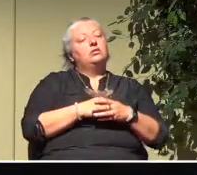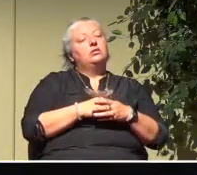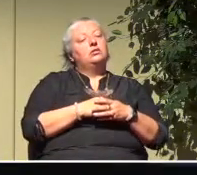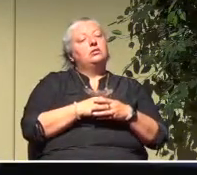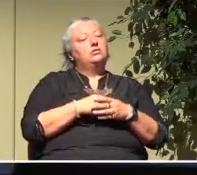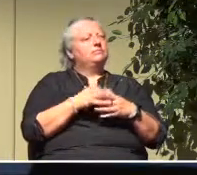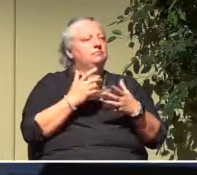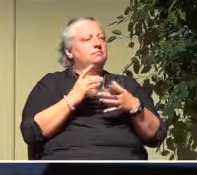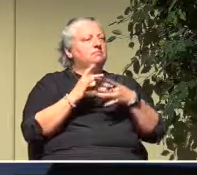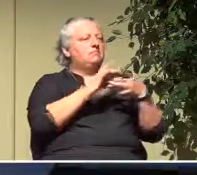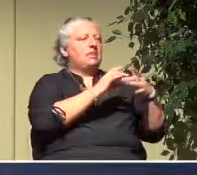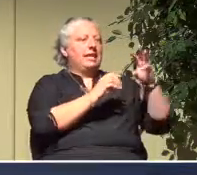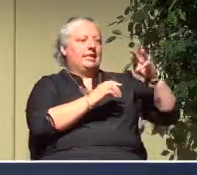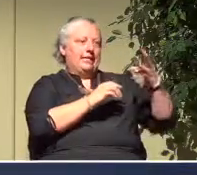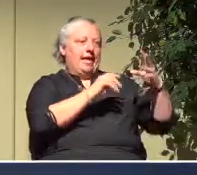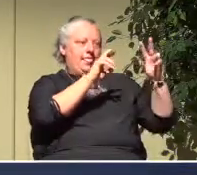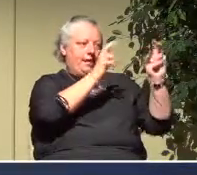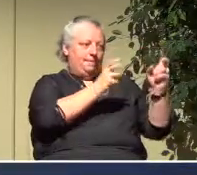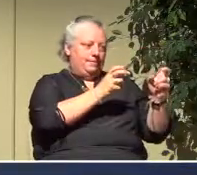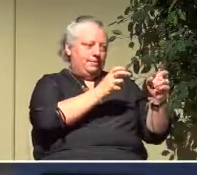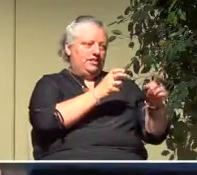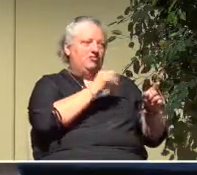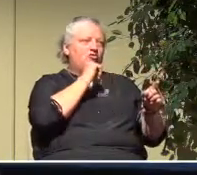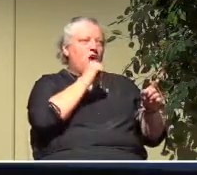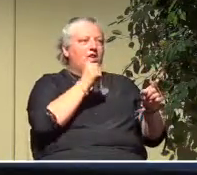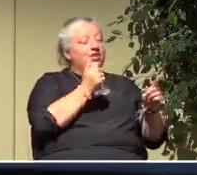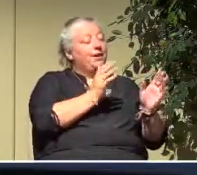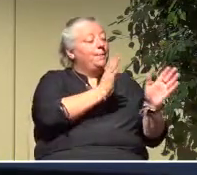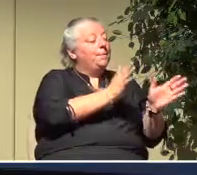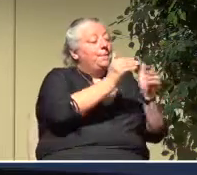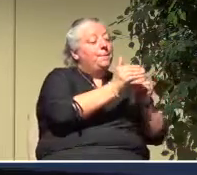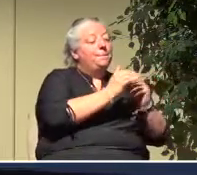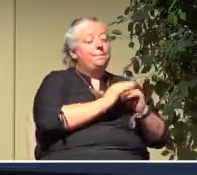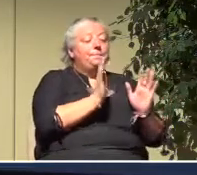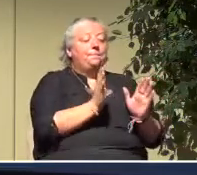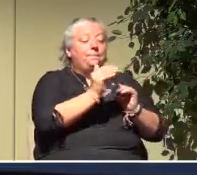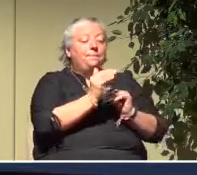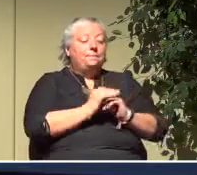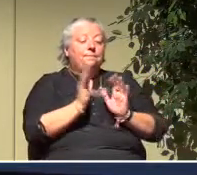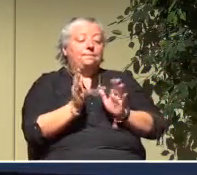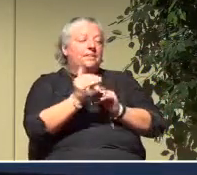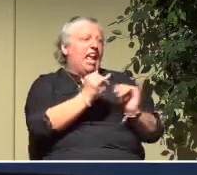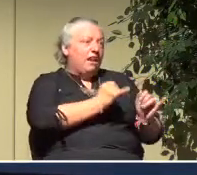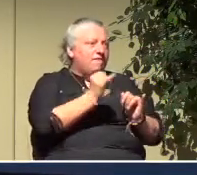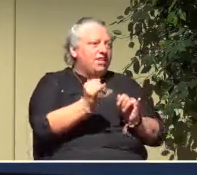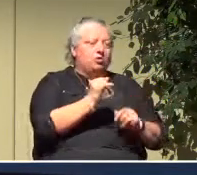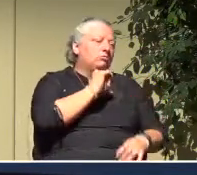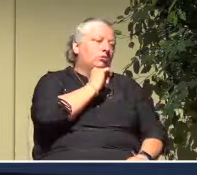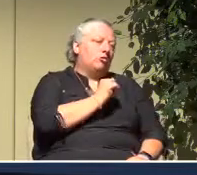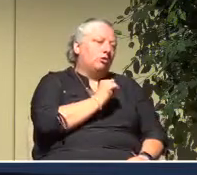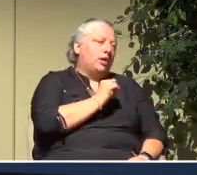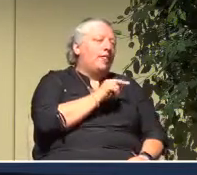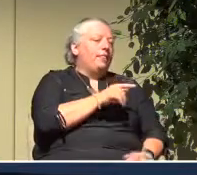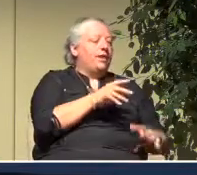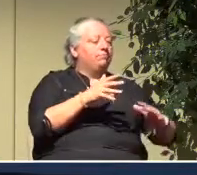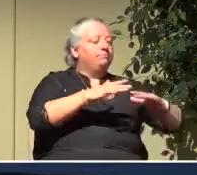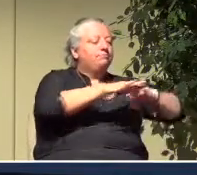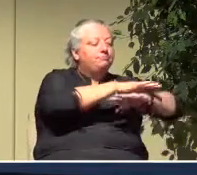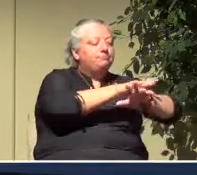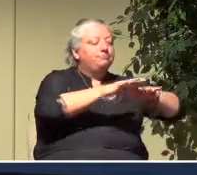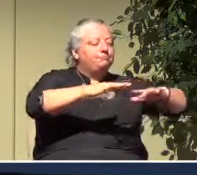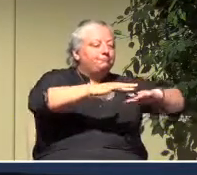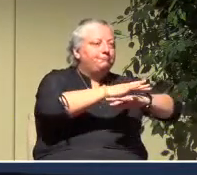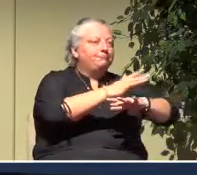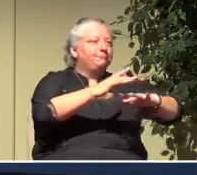The themes are not just tidy little boxes, but they cross over into each other. Two